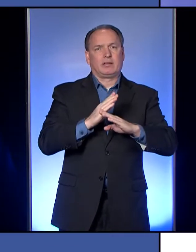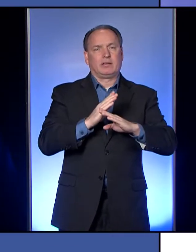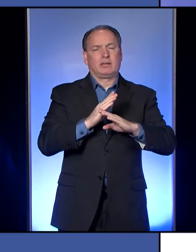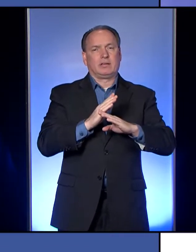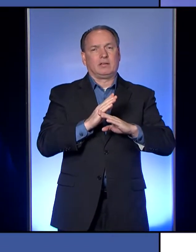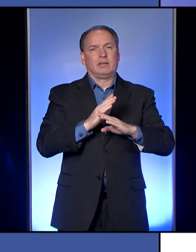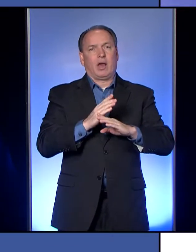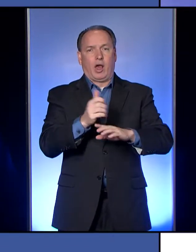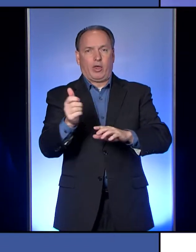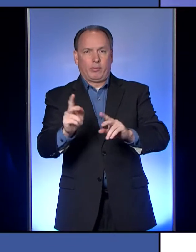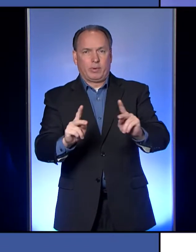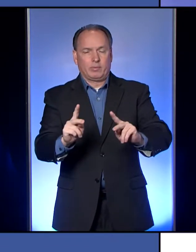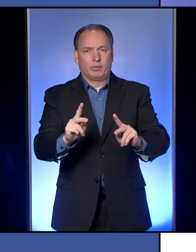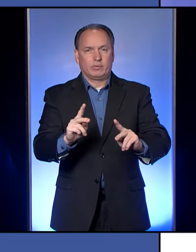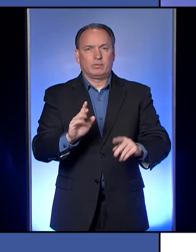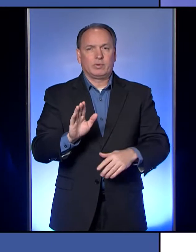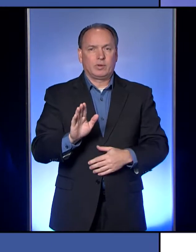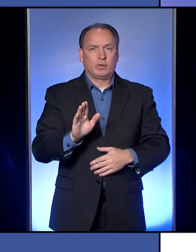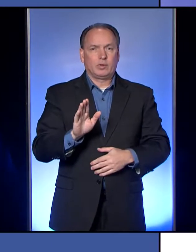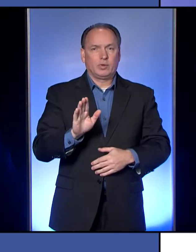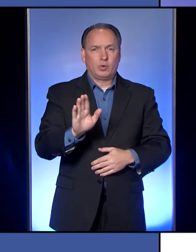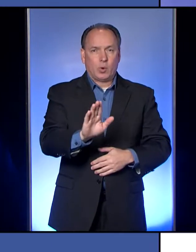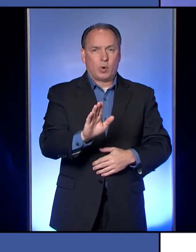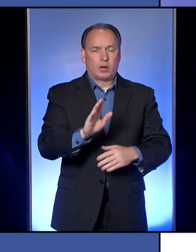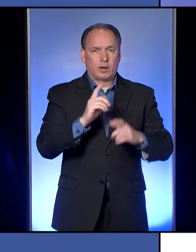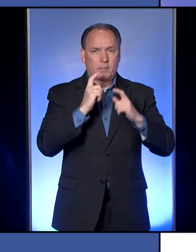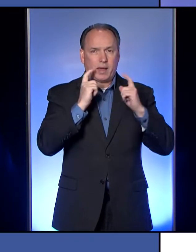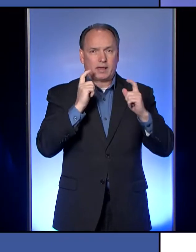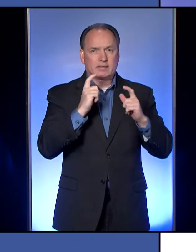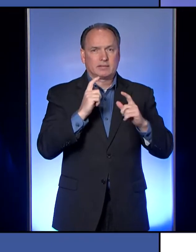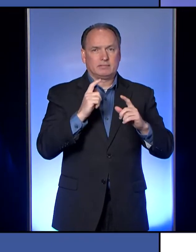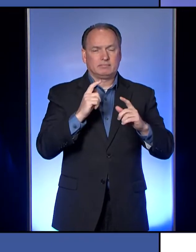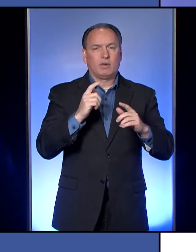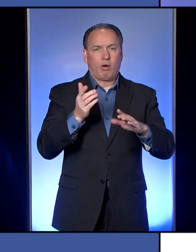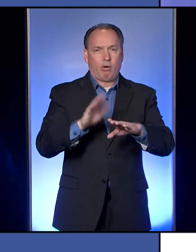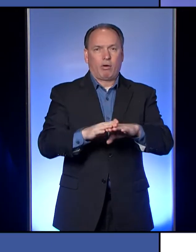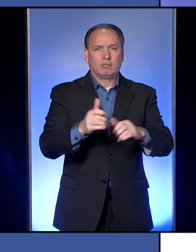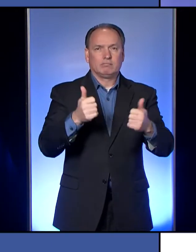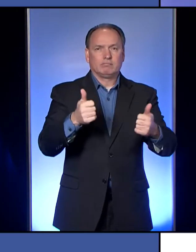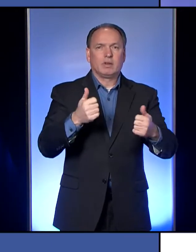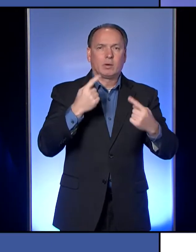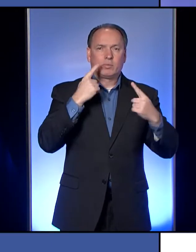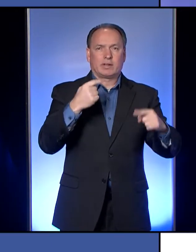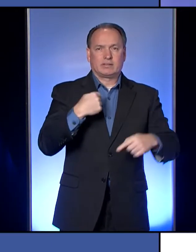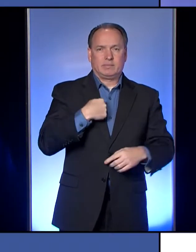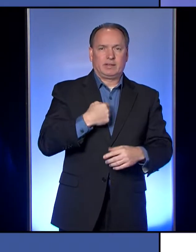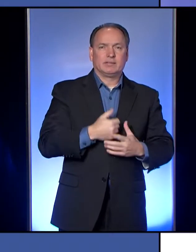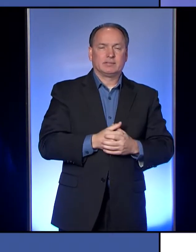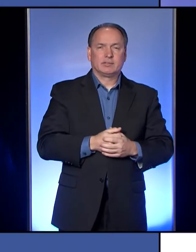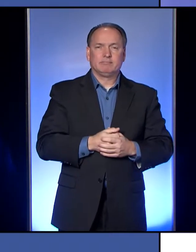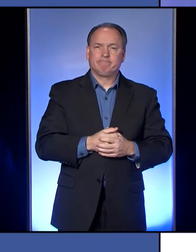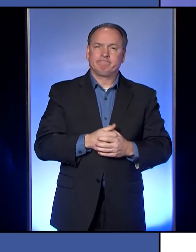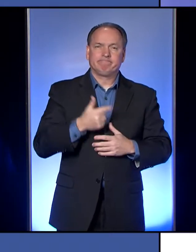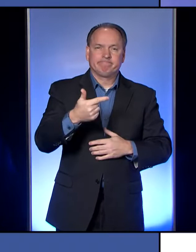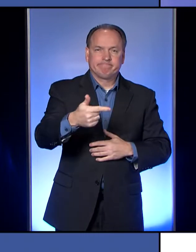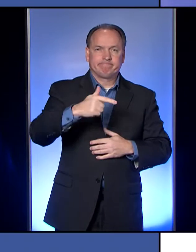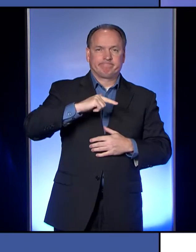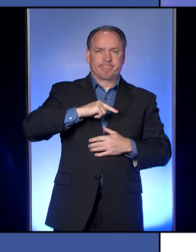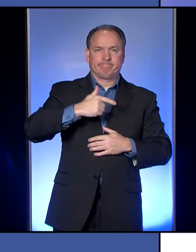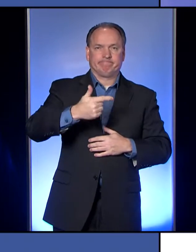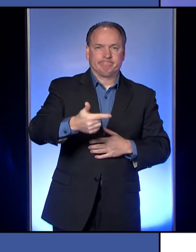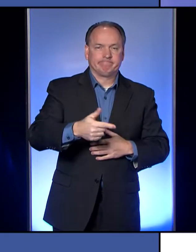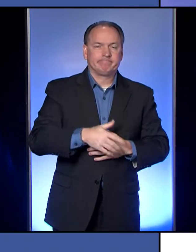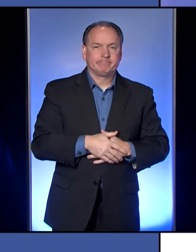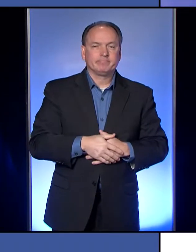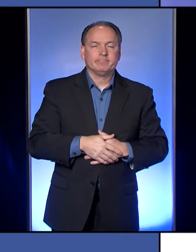your mask protects me or anyone else you're around. So my mask protects you, your mask protects